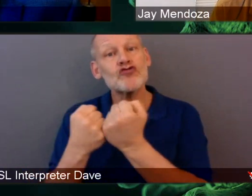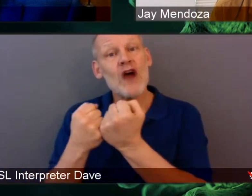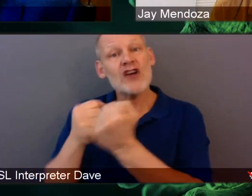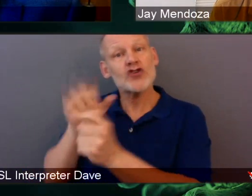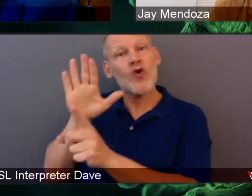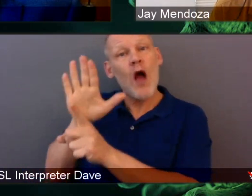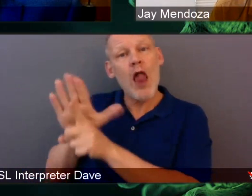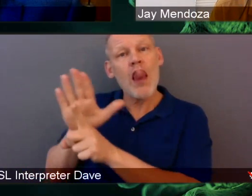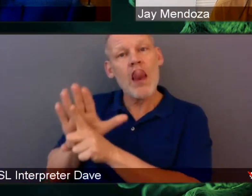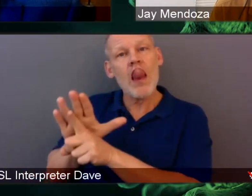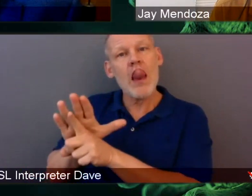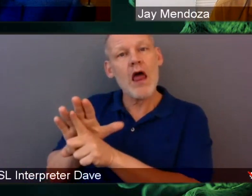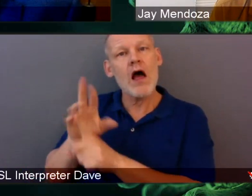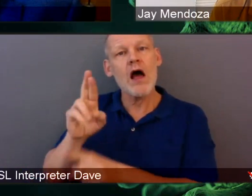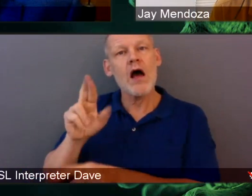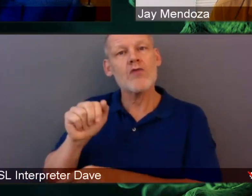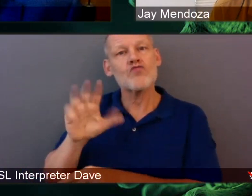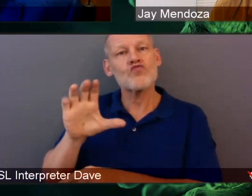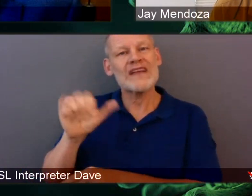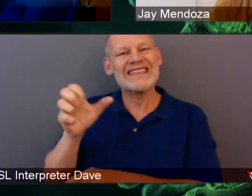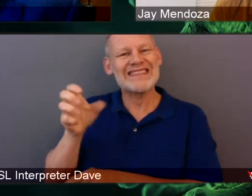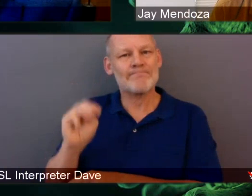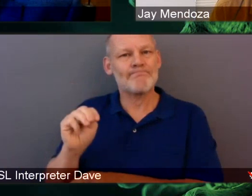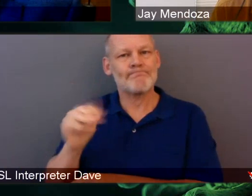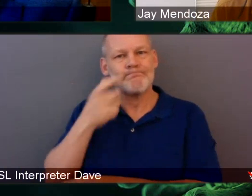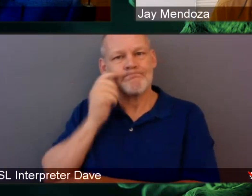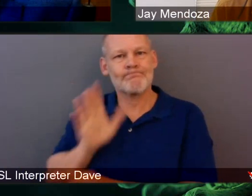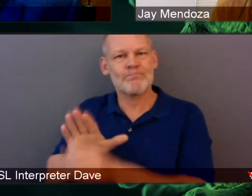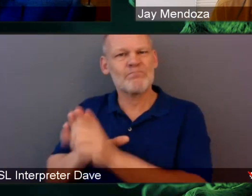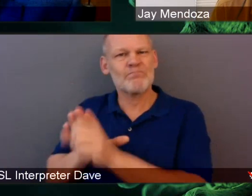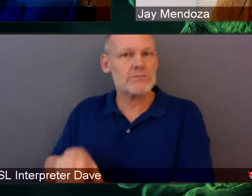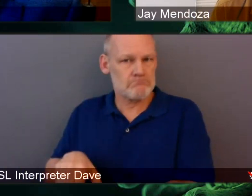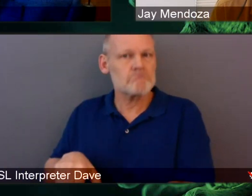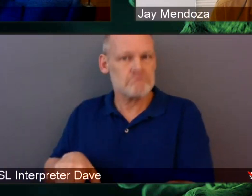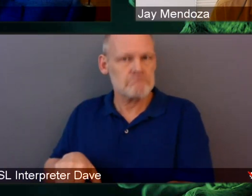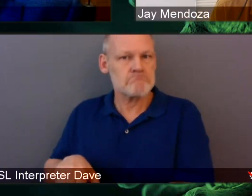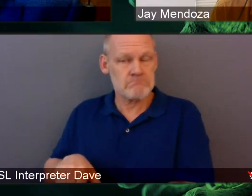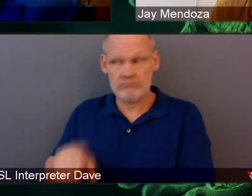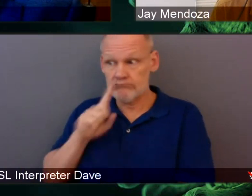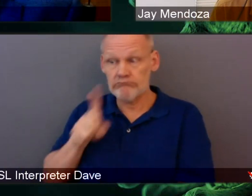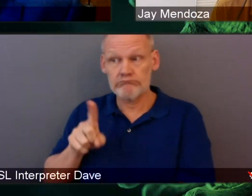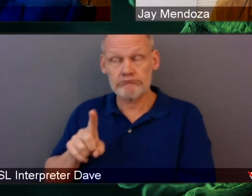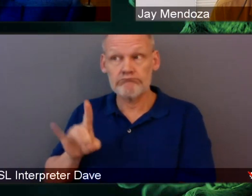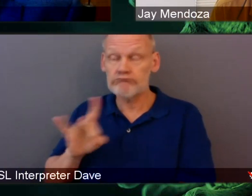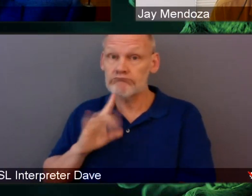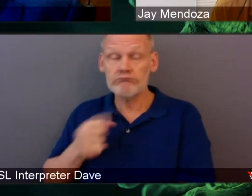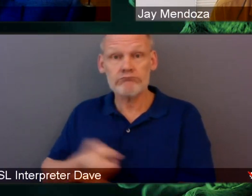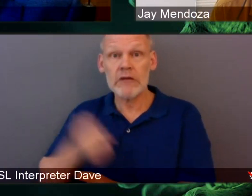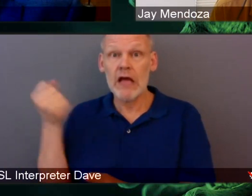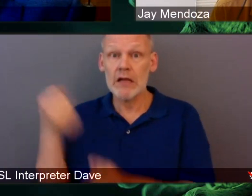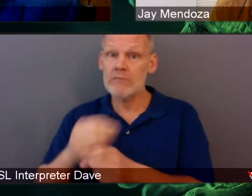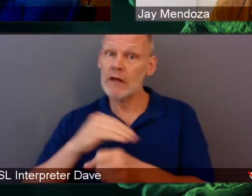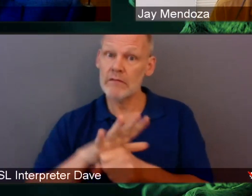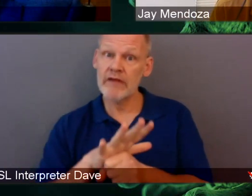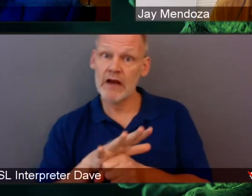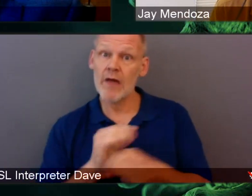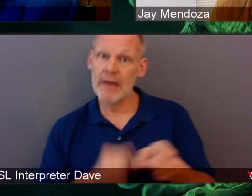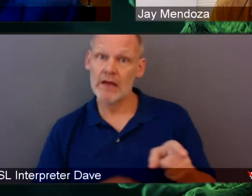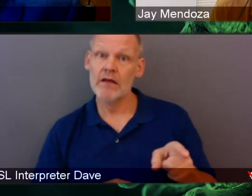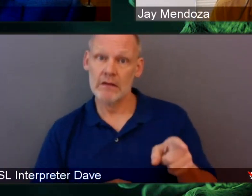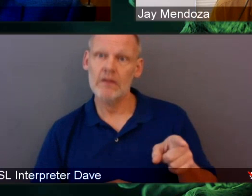you know, impacting the COVID-19 pandemic and disproportionately impacting